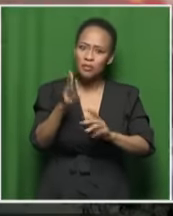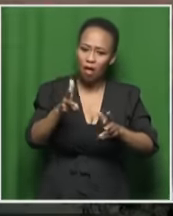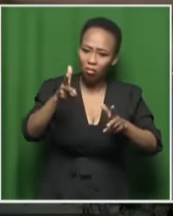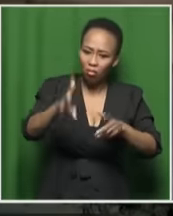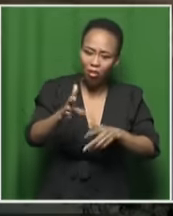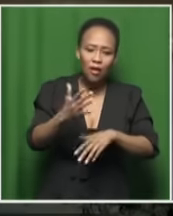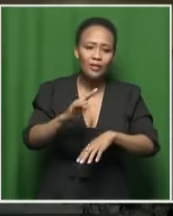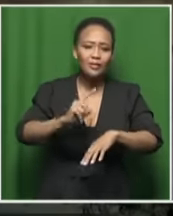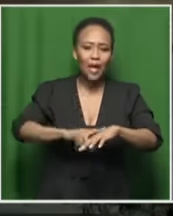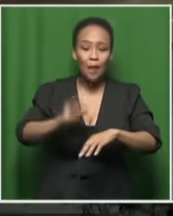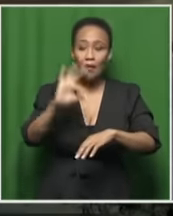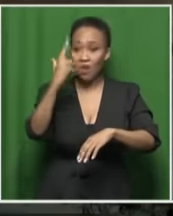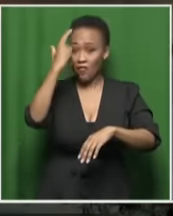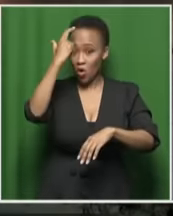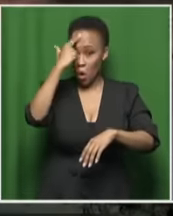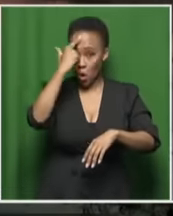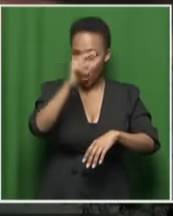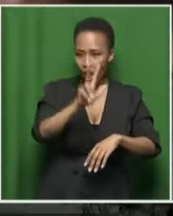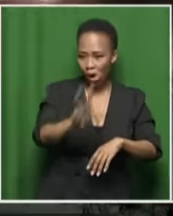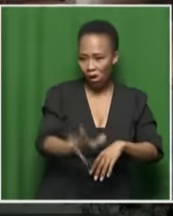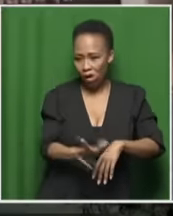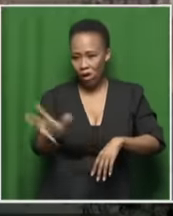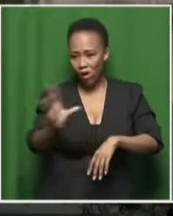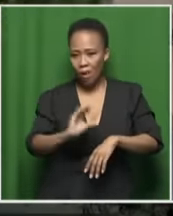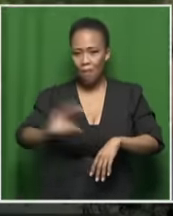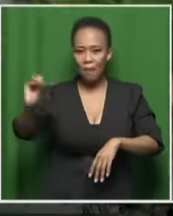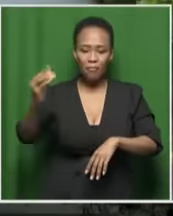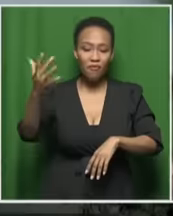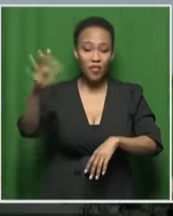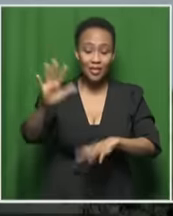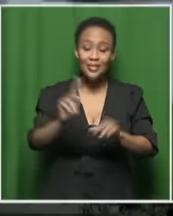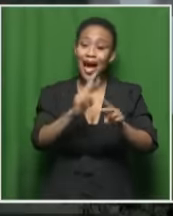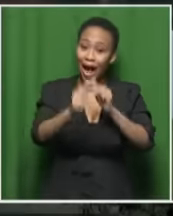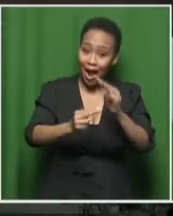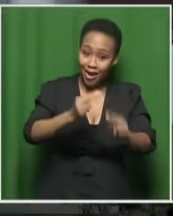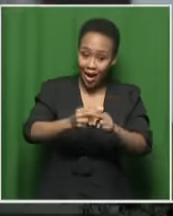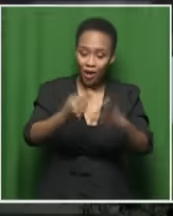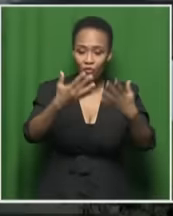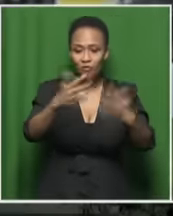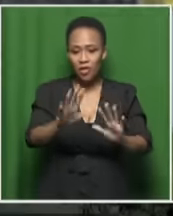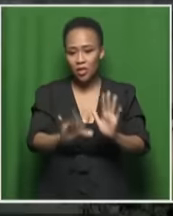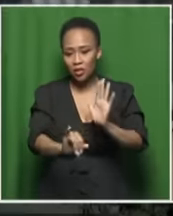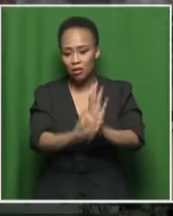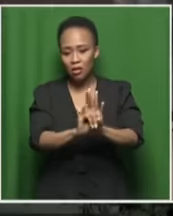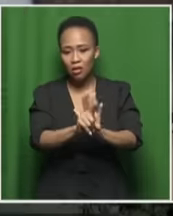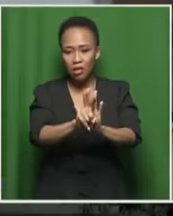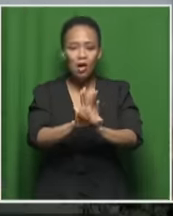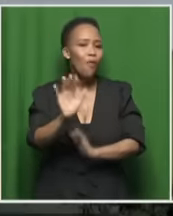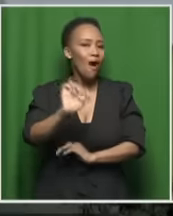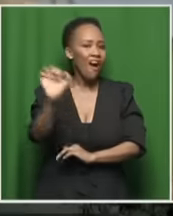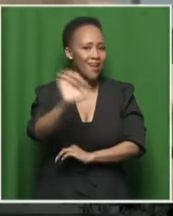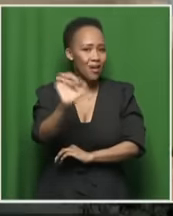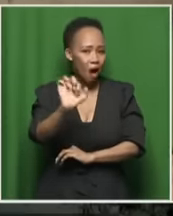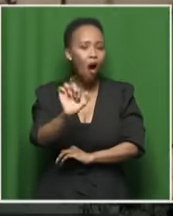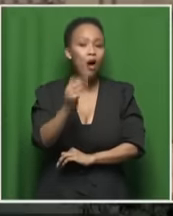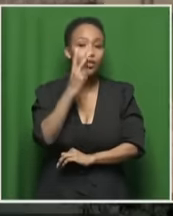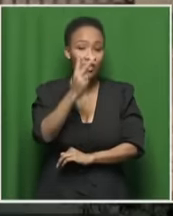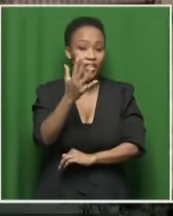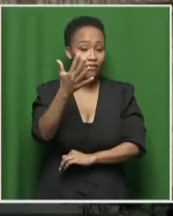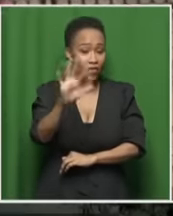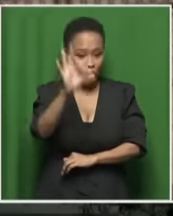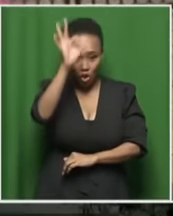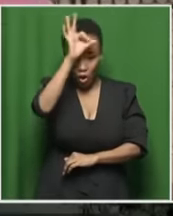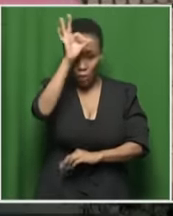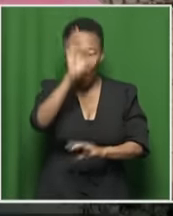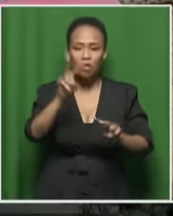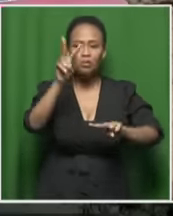has now since left, but we also spotted a vehicle which we saw some of the police officers who are on guard at the